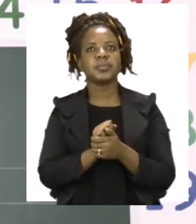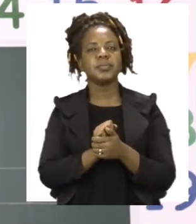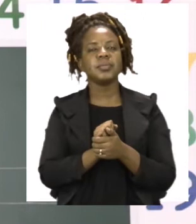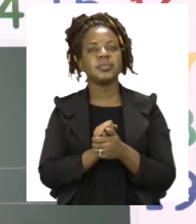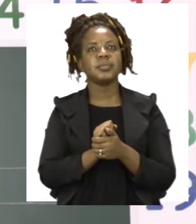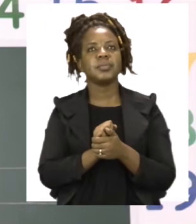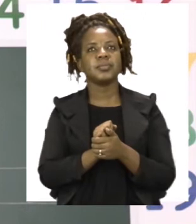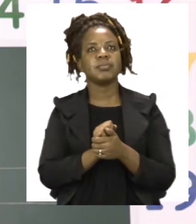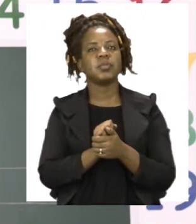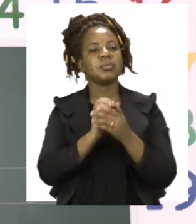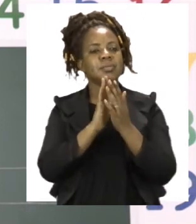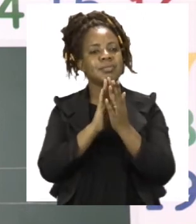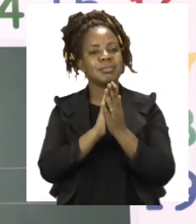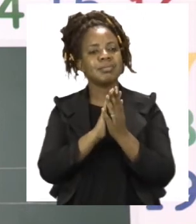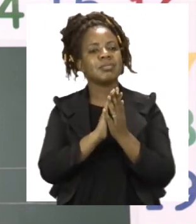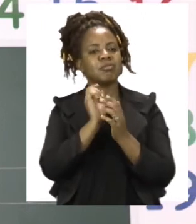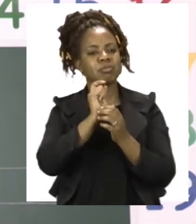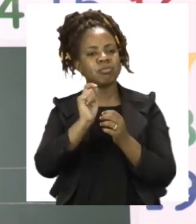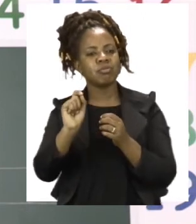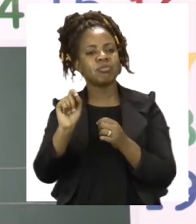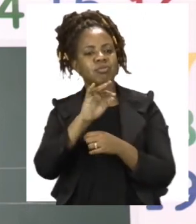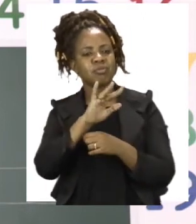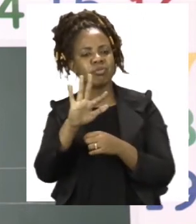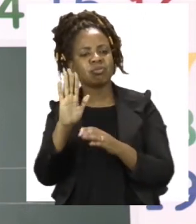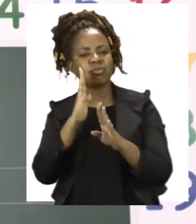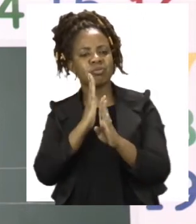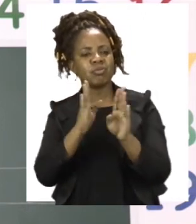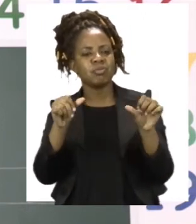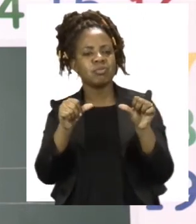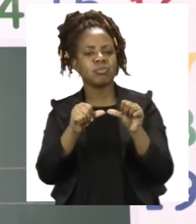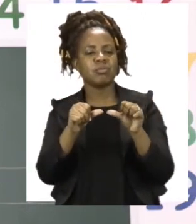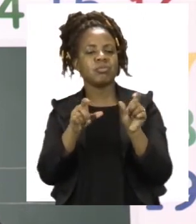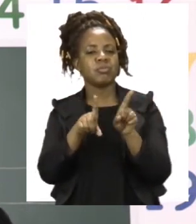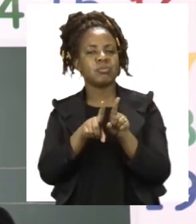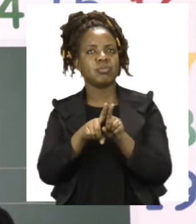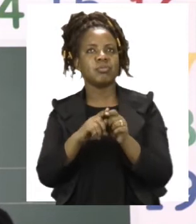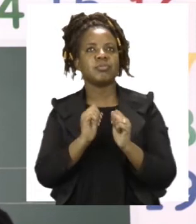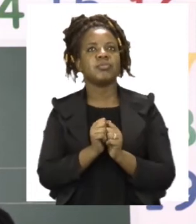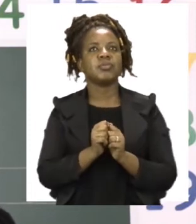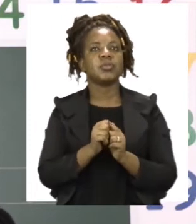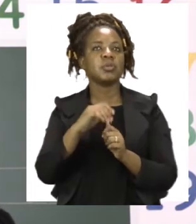same size. When I become an,